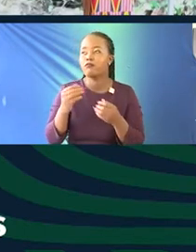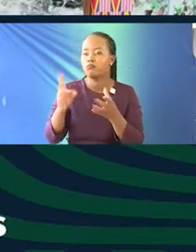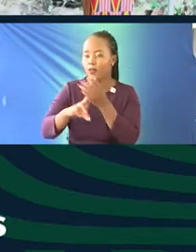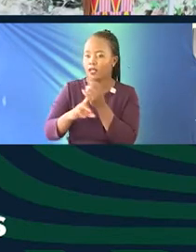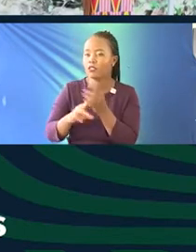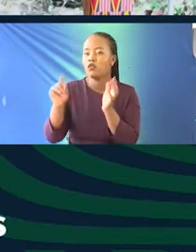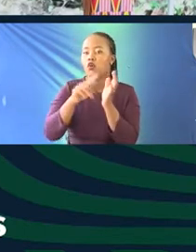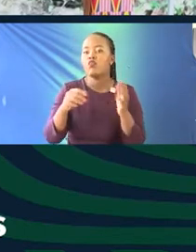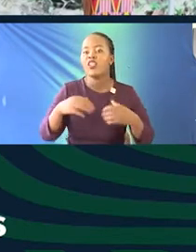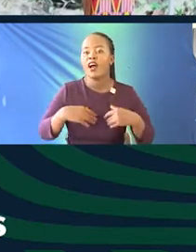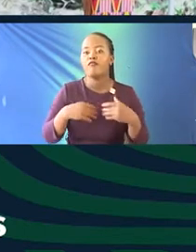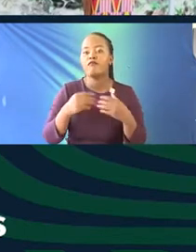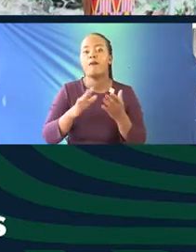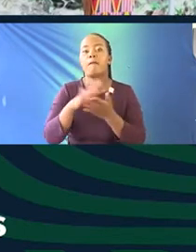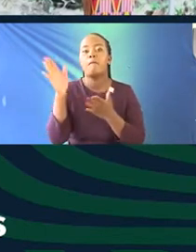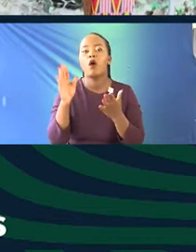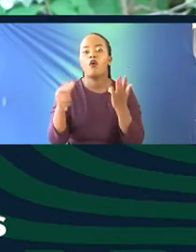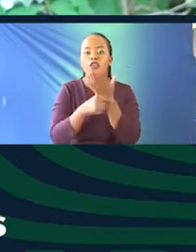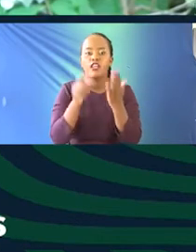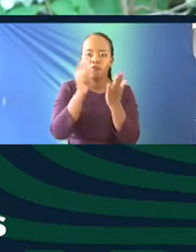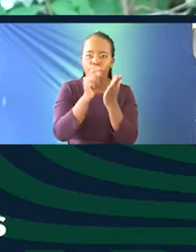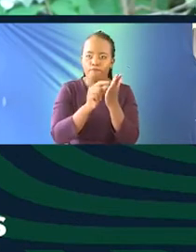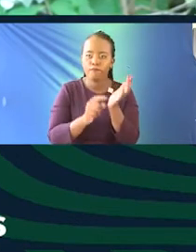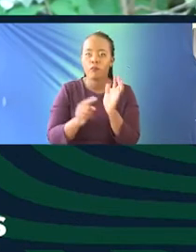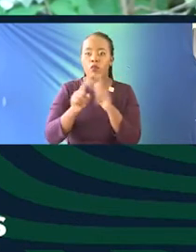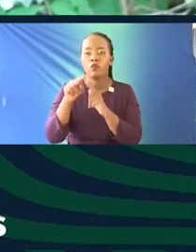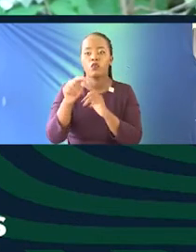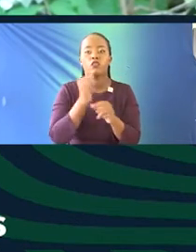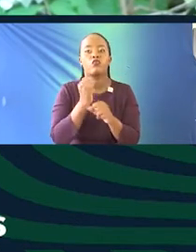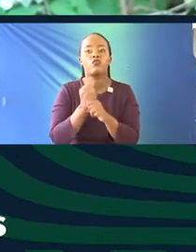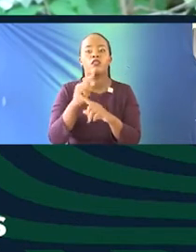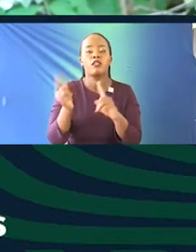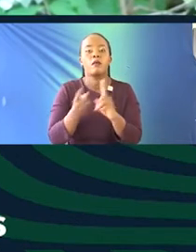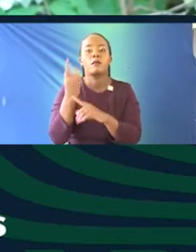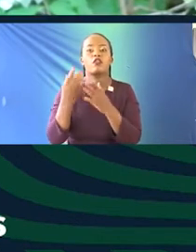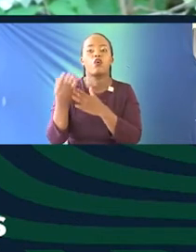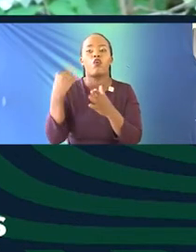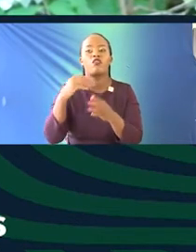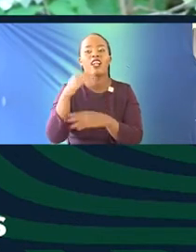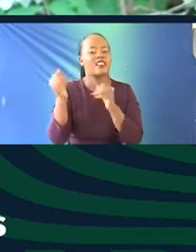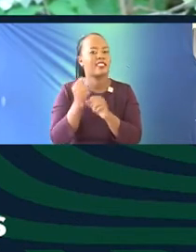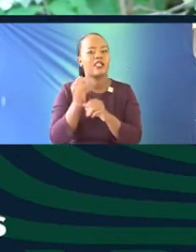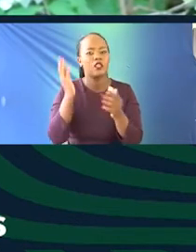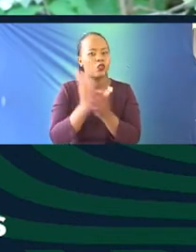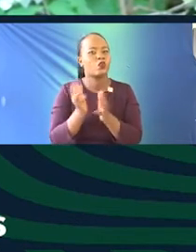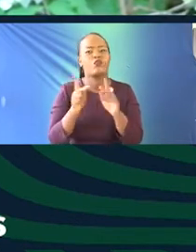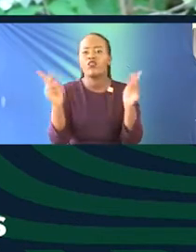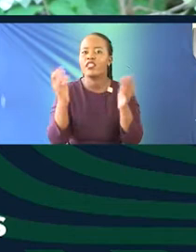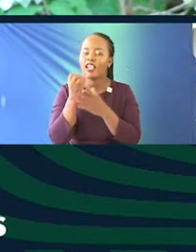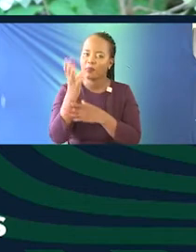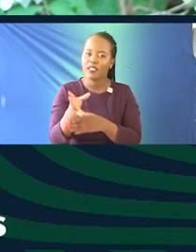products. We have copyrights, patents, and trademarks. And this we did at the beginning of last year. It's a bit of an expensive process,